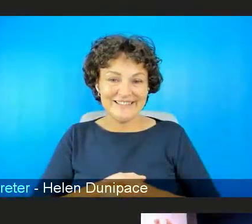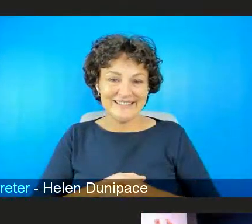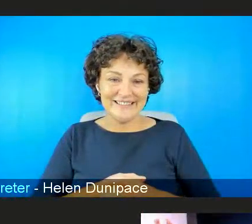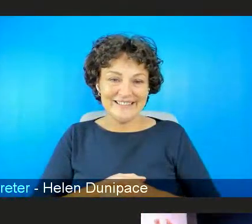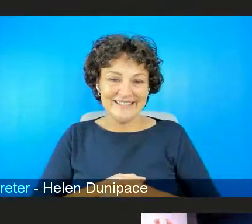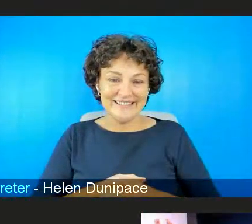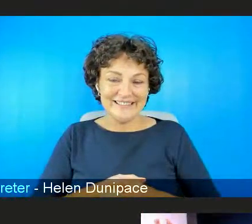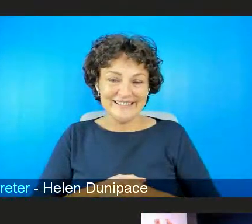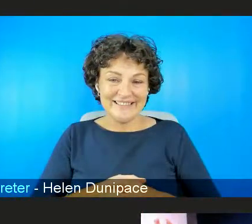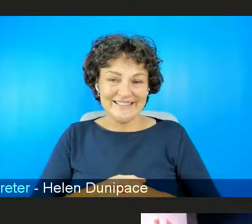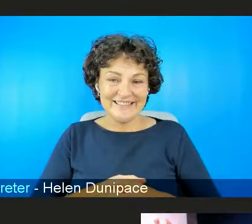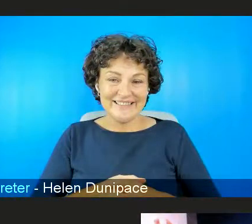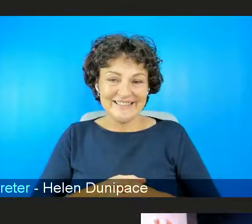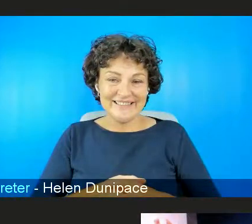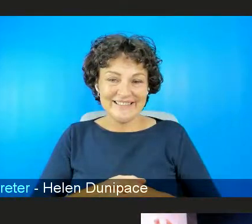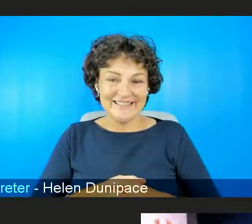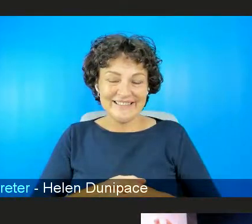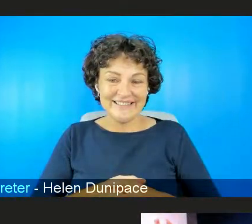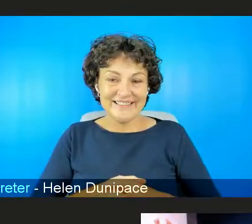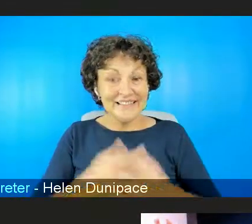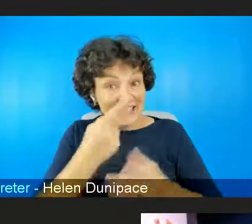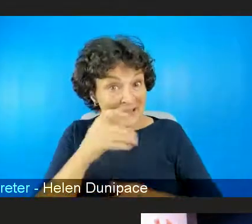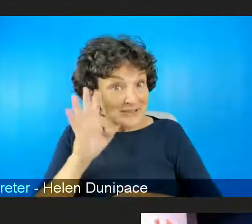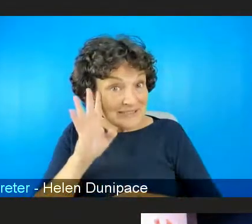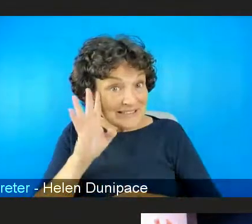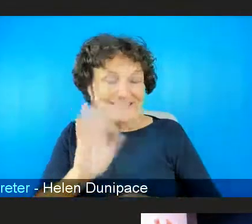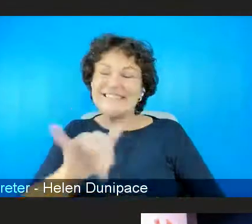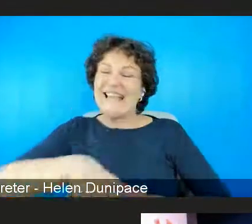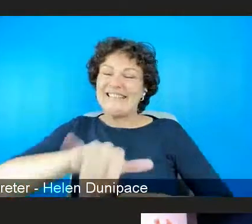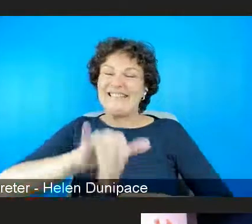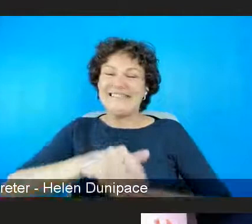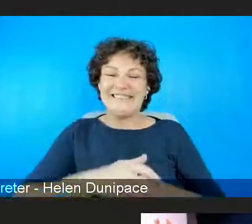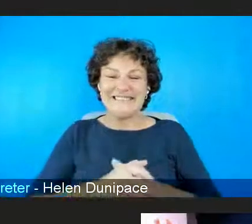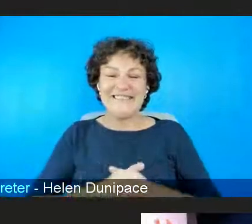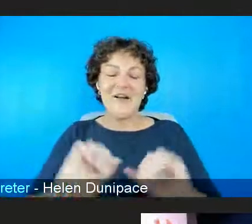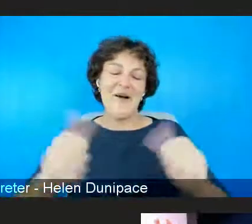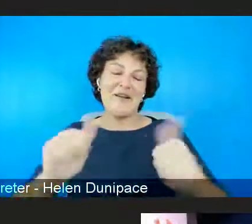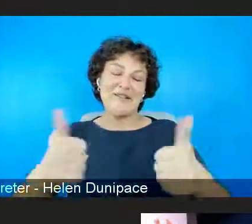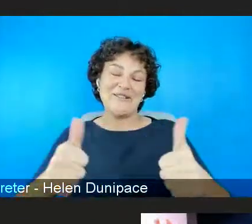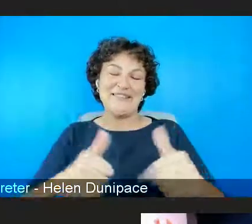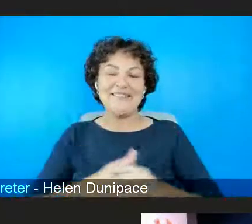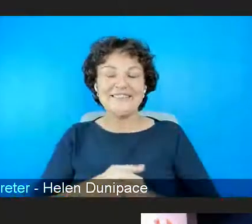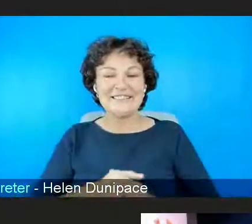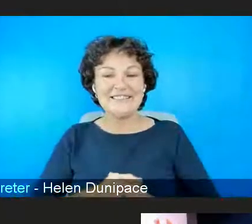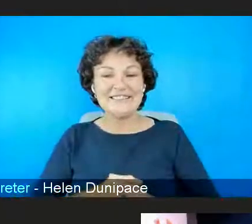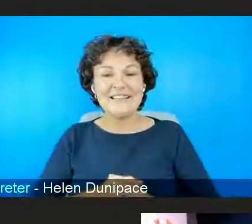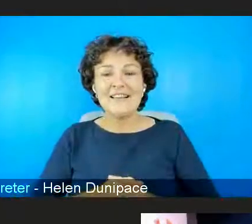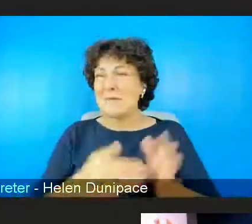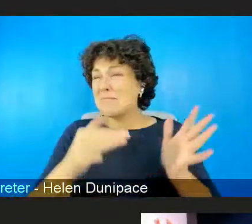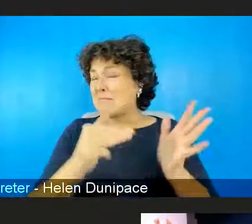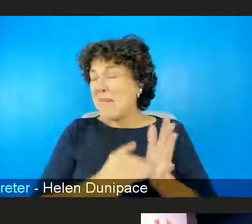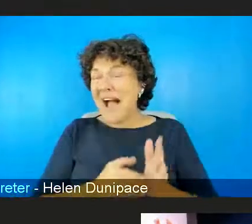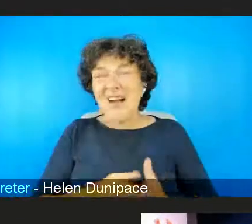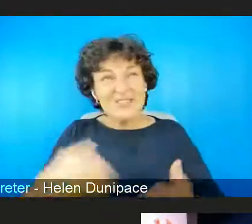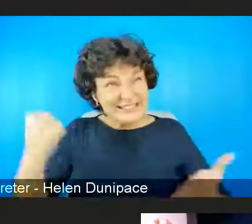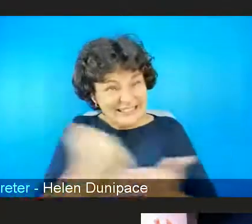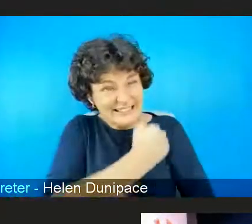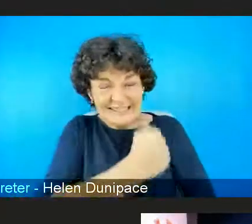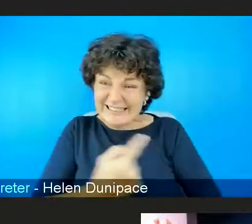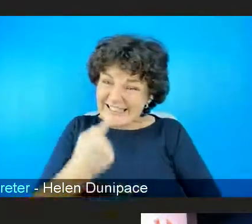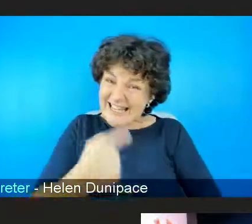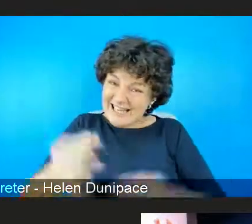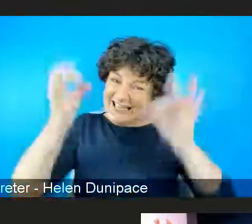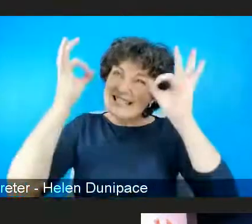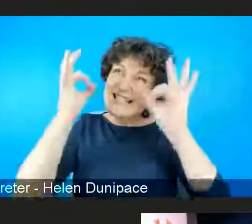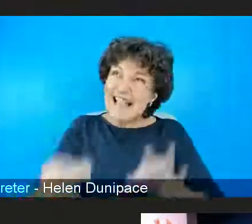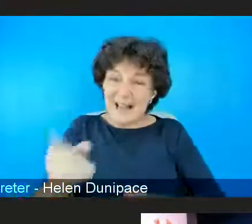Yes. Can you hear me? Yes, Karen. Thank you. Marsha said exactly what I was going to say, the perils